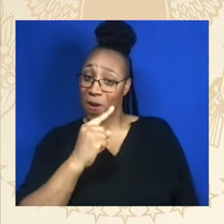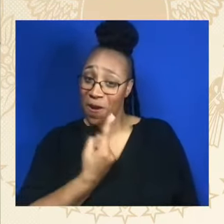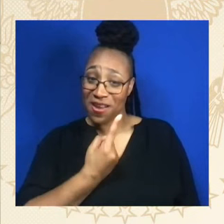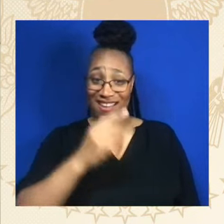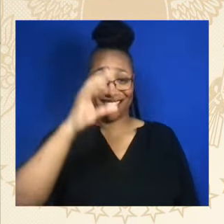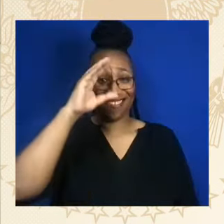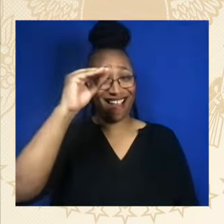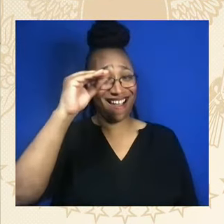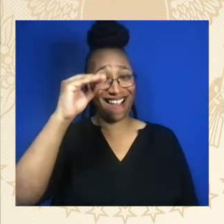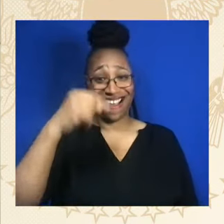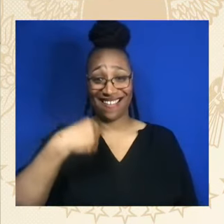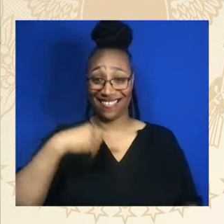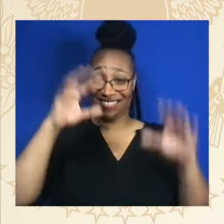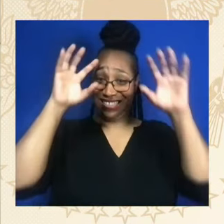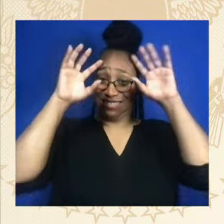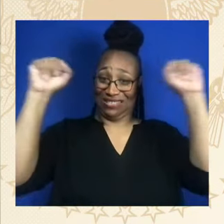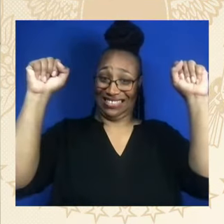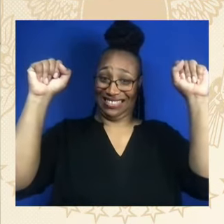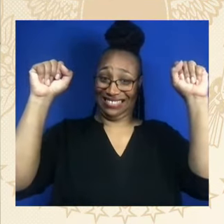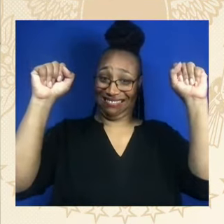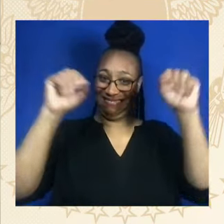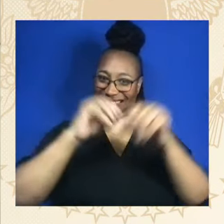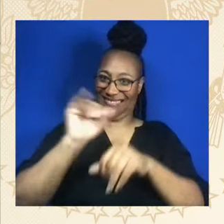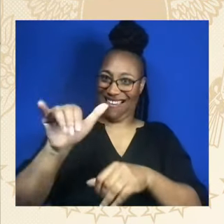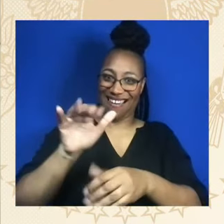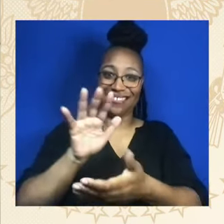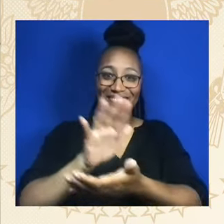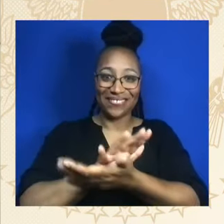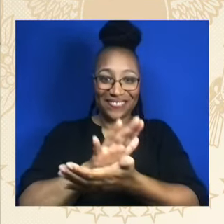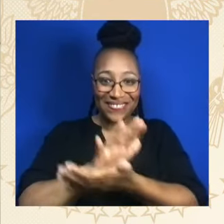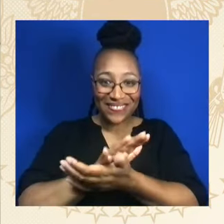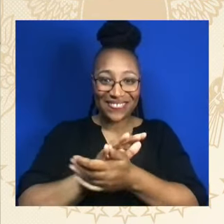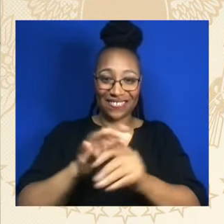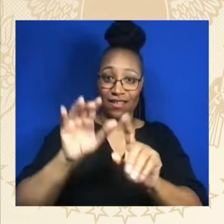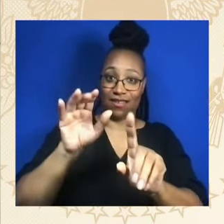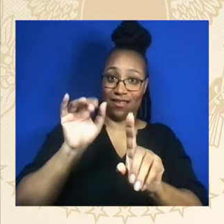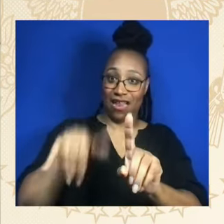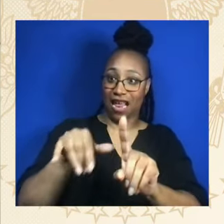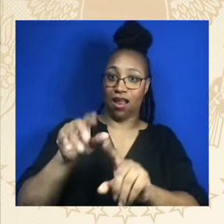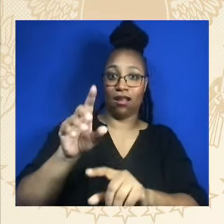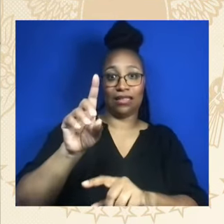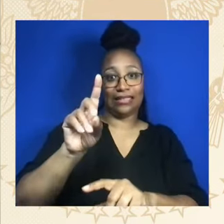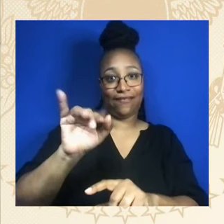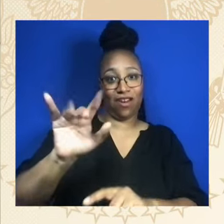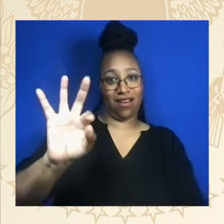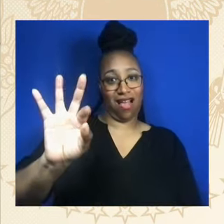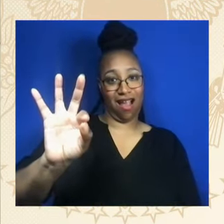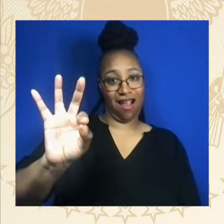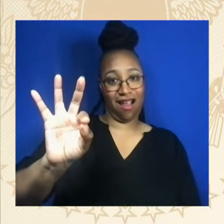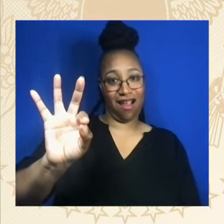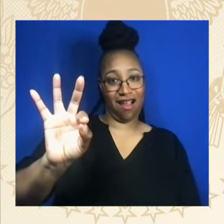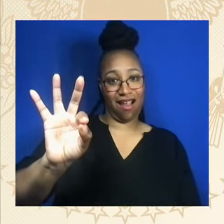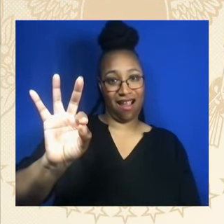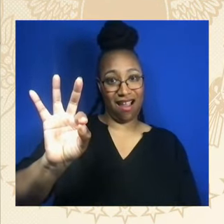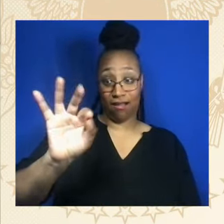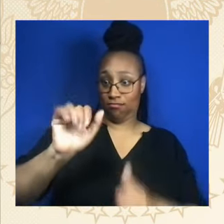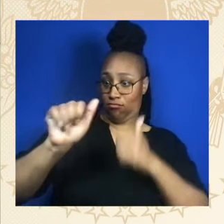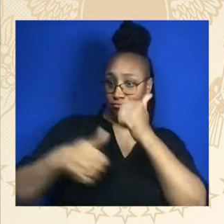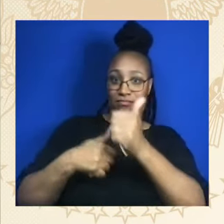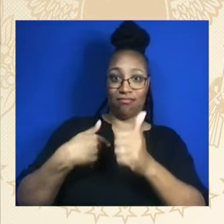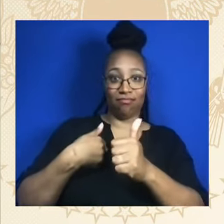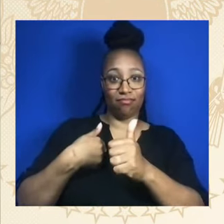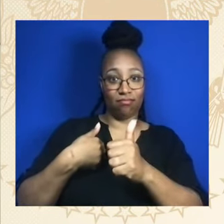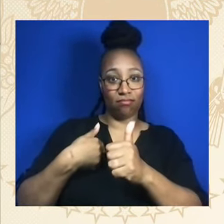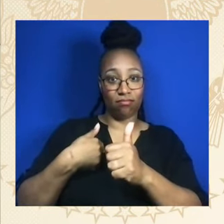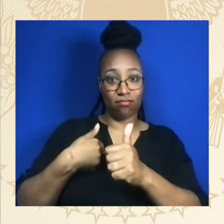work for him for years. And he got his doctorate while he was doing — working for me, and then he went off and became a president. What the hell he